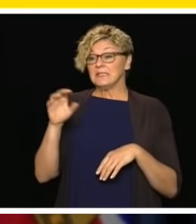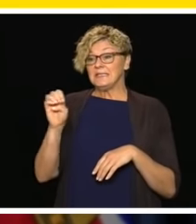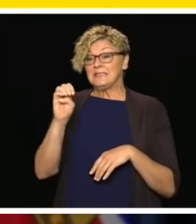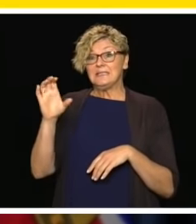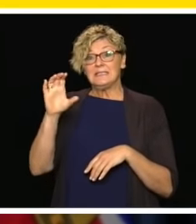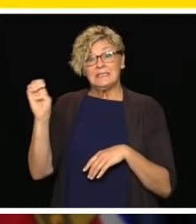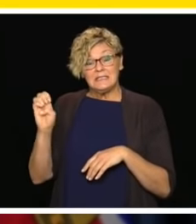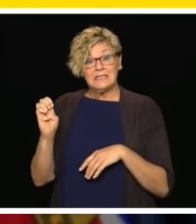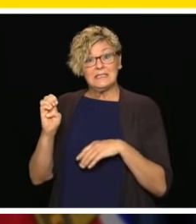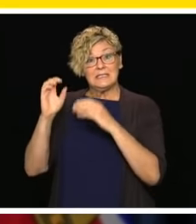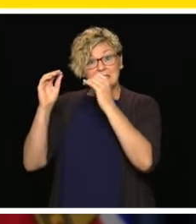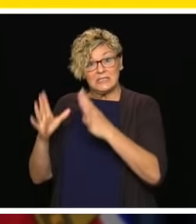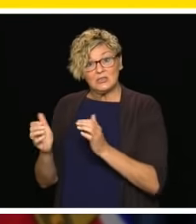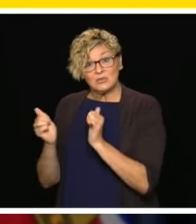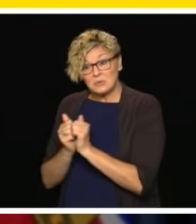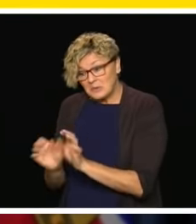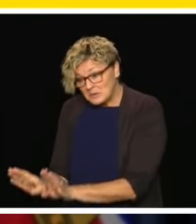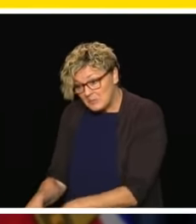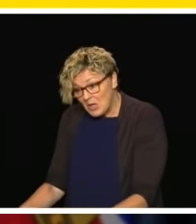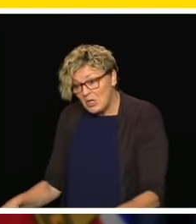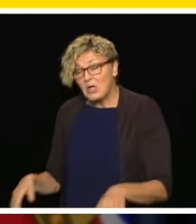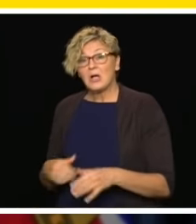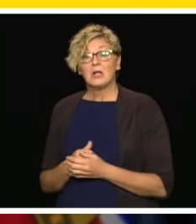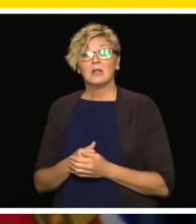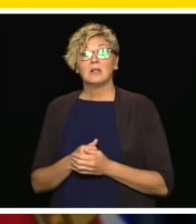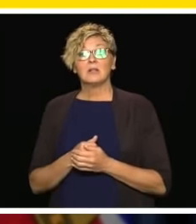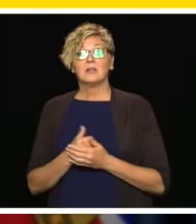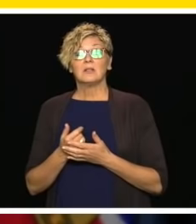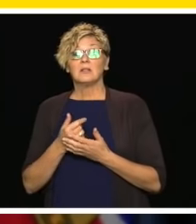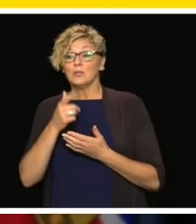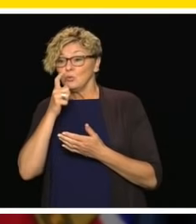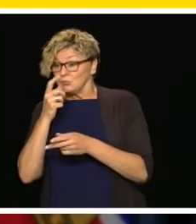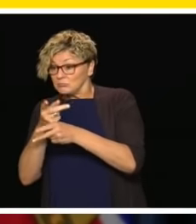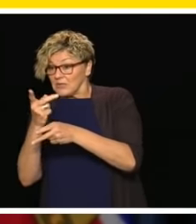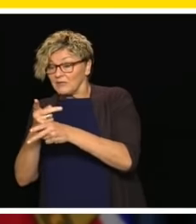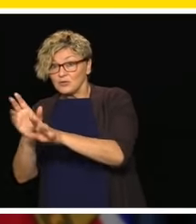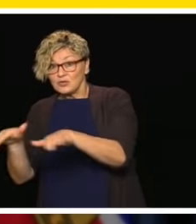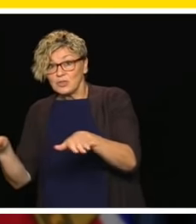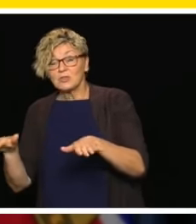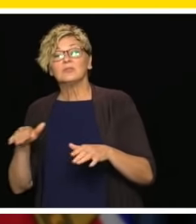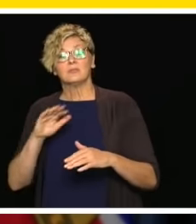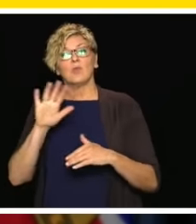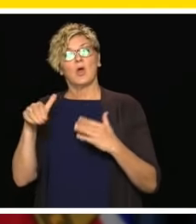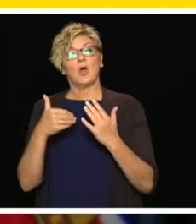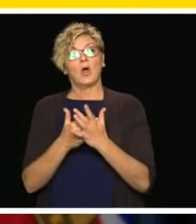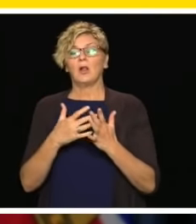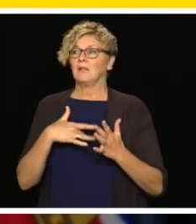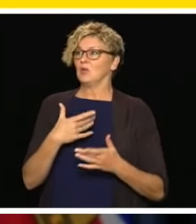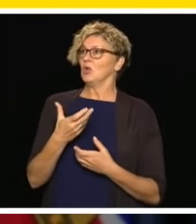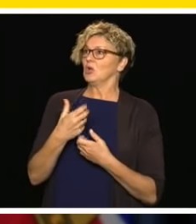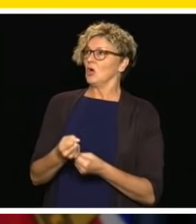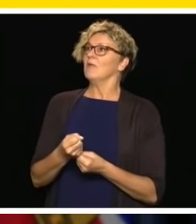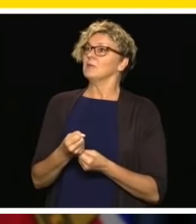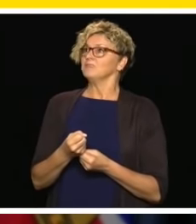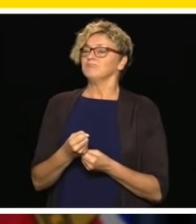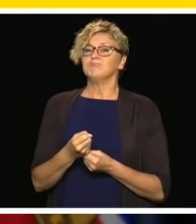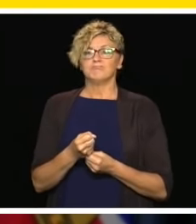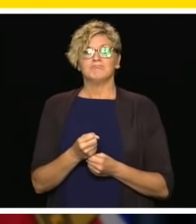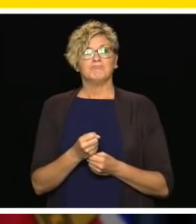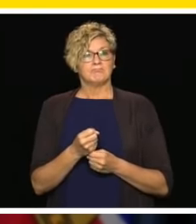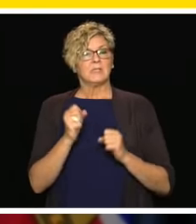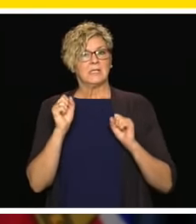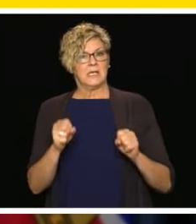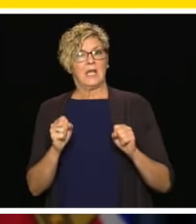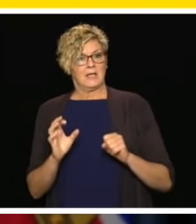educators and children to begin to confidently return back to the classroom. However, we will be